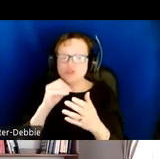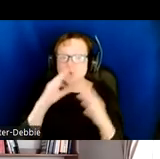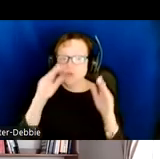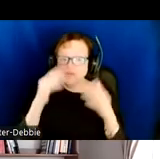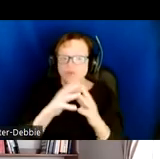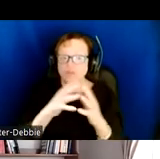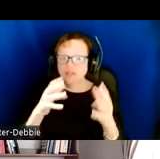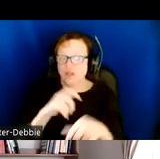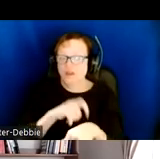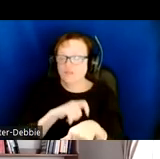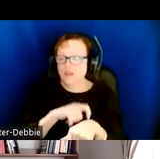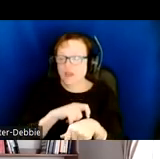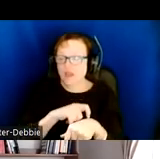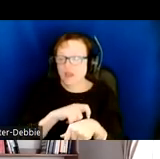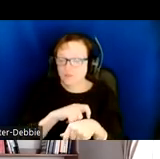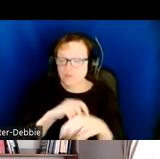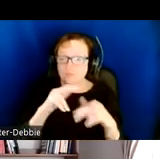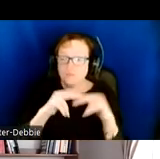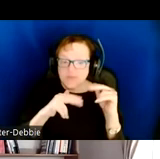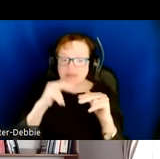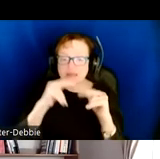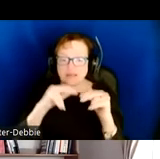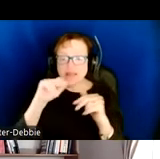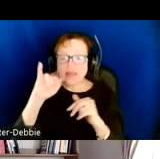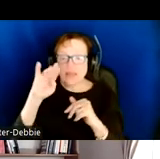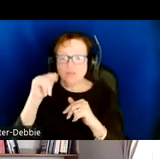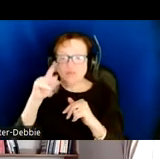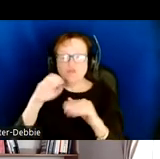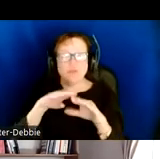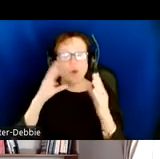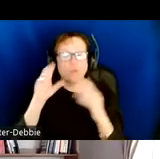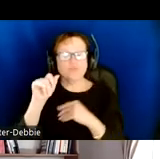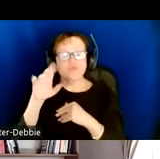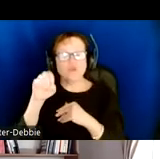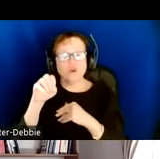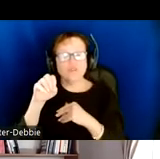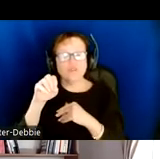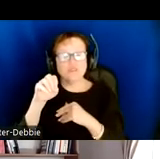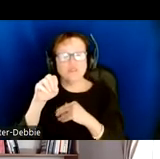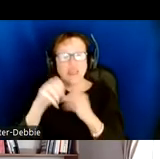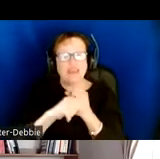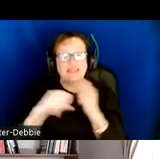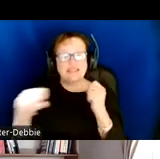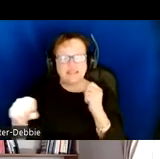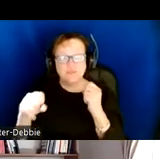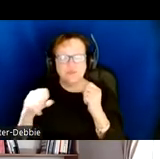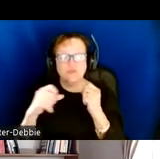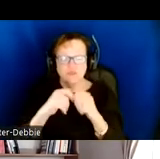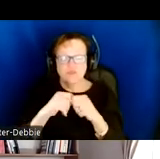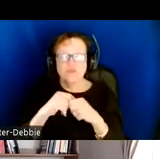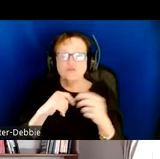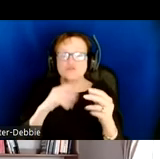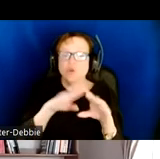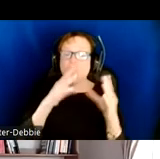architecting the image project to be both open source and extensible, which are a little bit different. So open